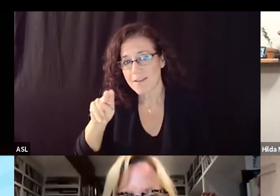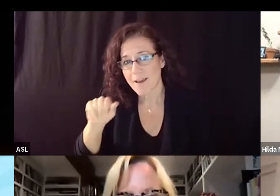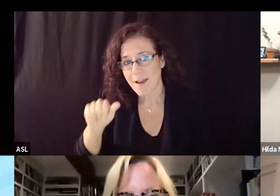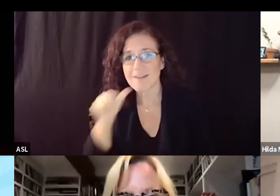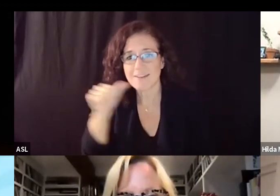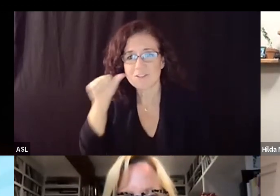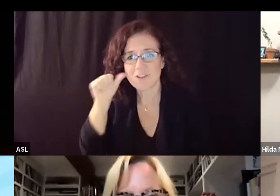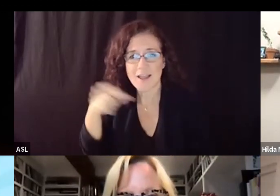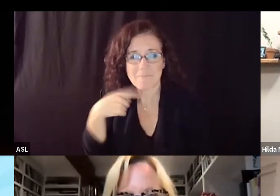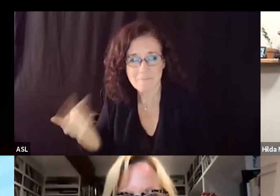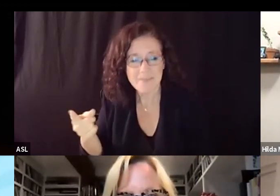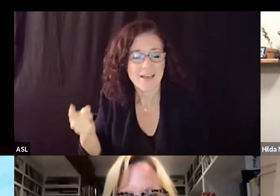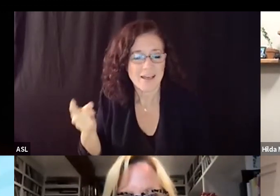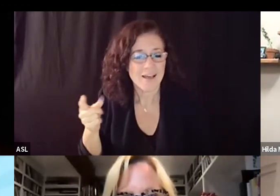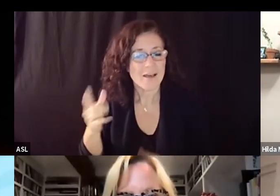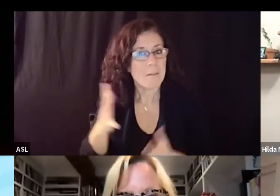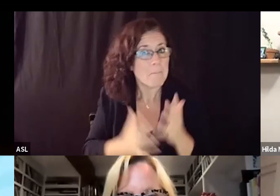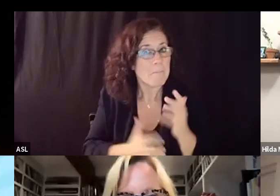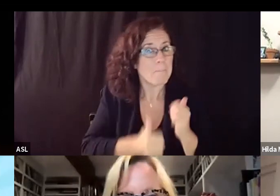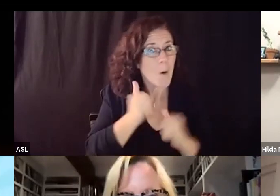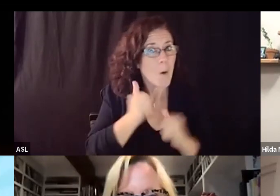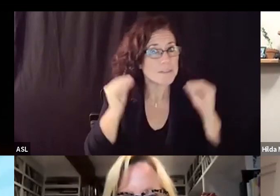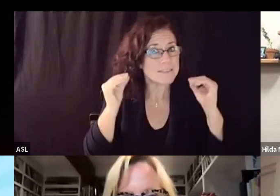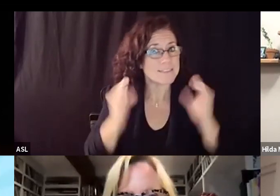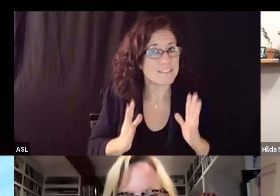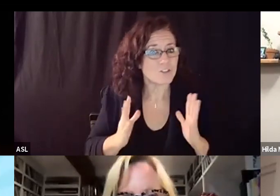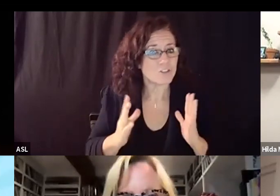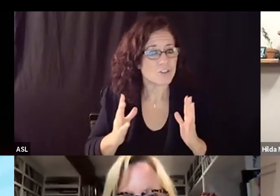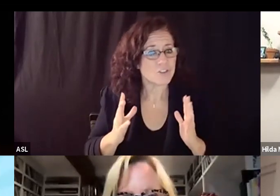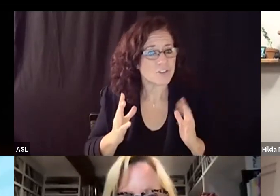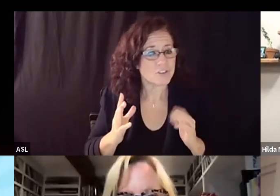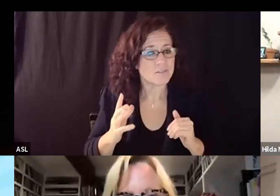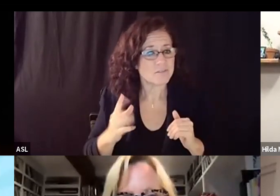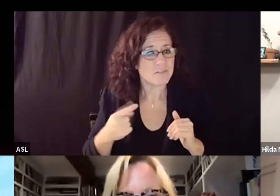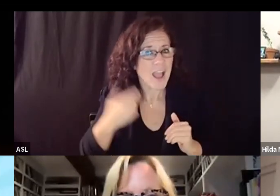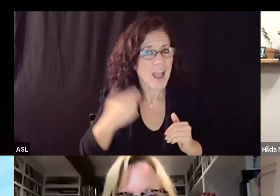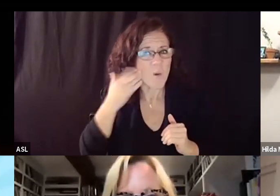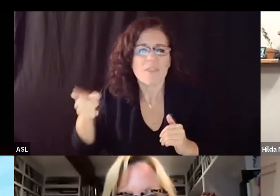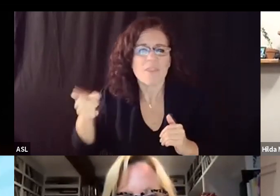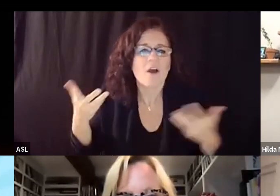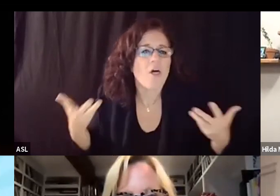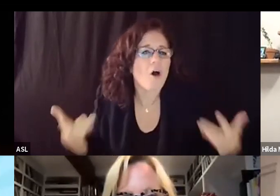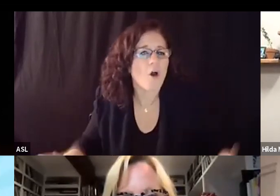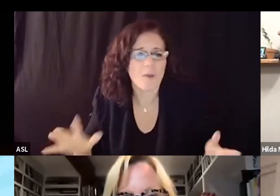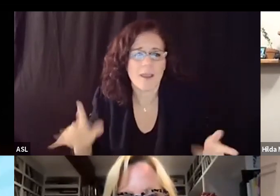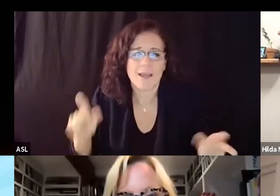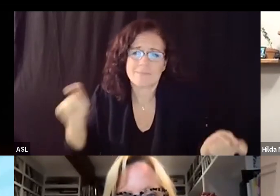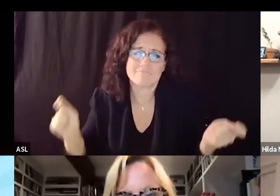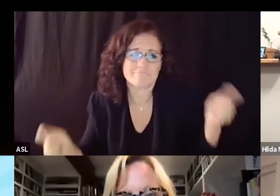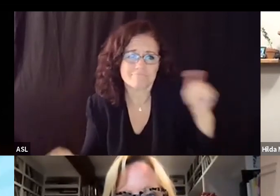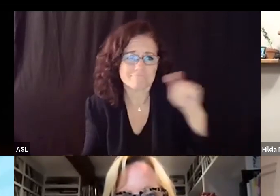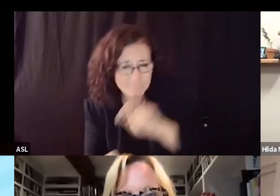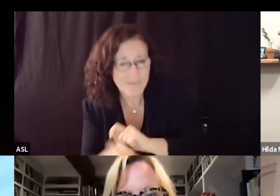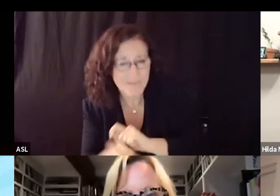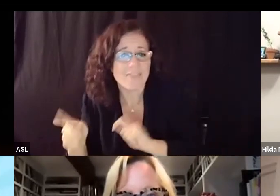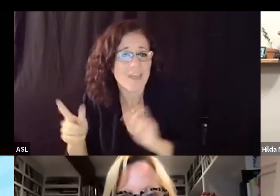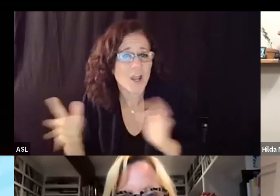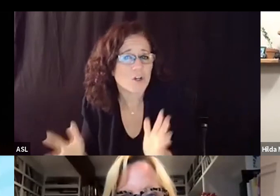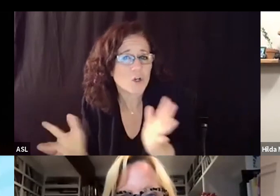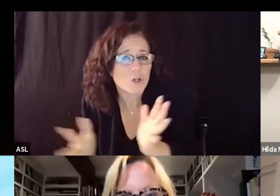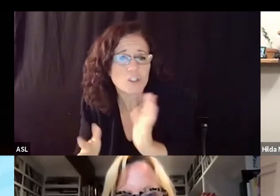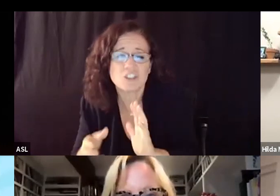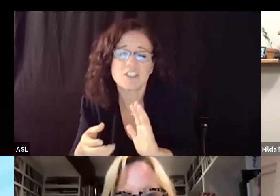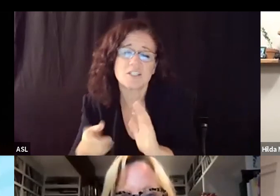teachers i know and we heard about it today also they're already adjusting their practices they're encouraging revisions they're